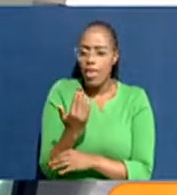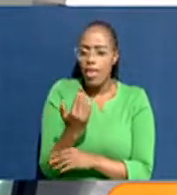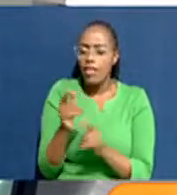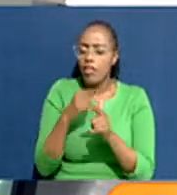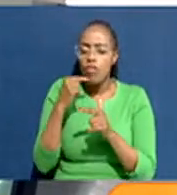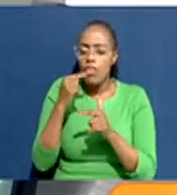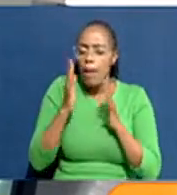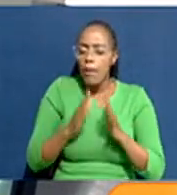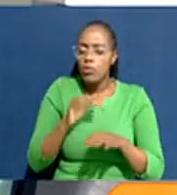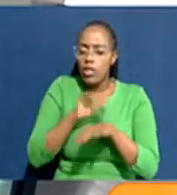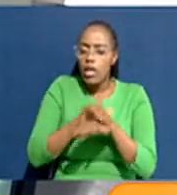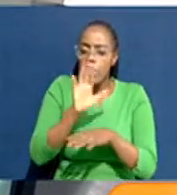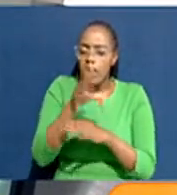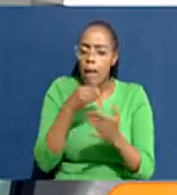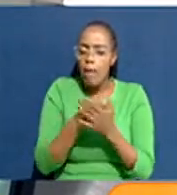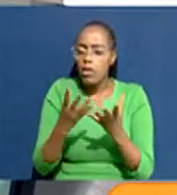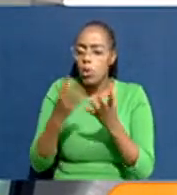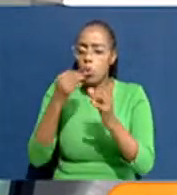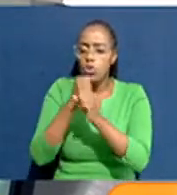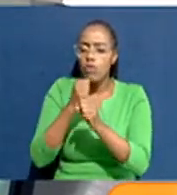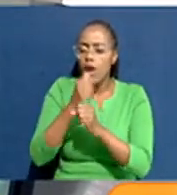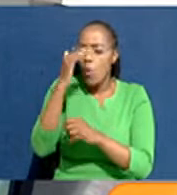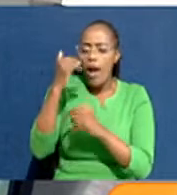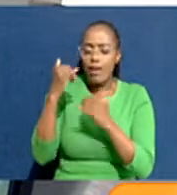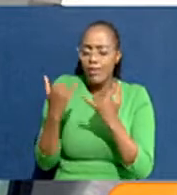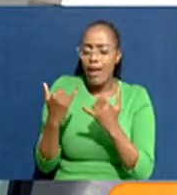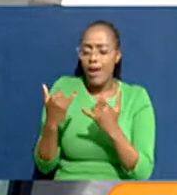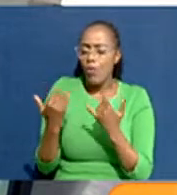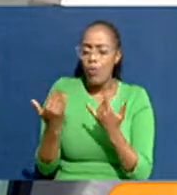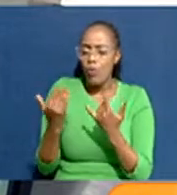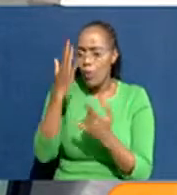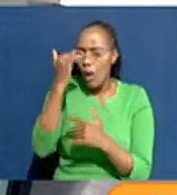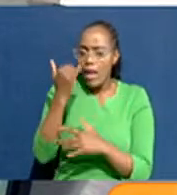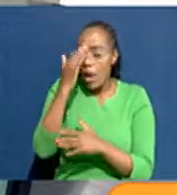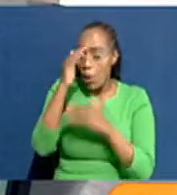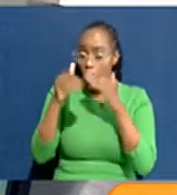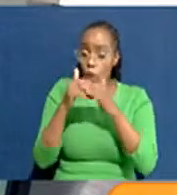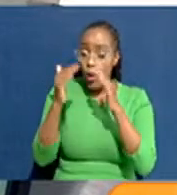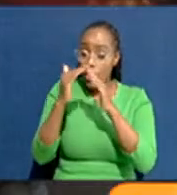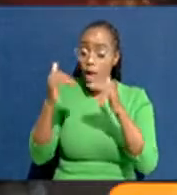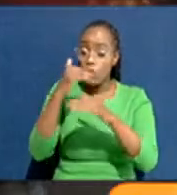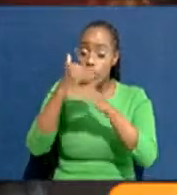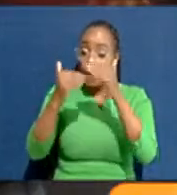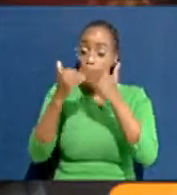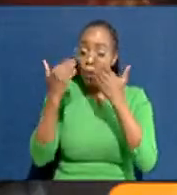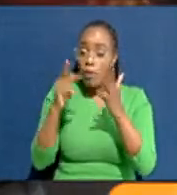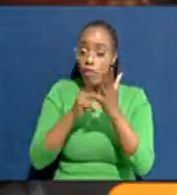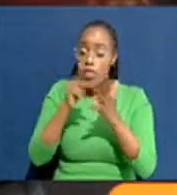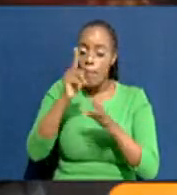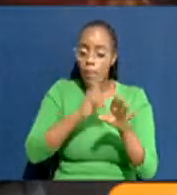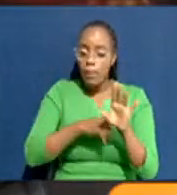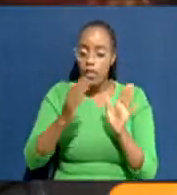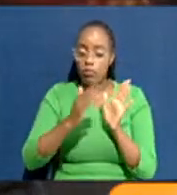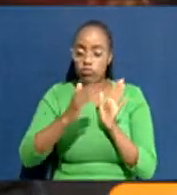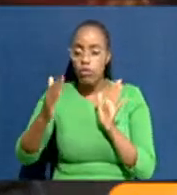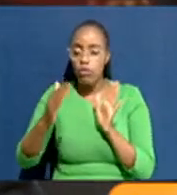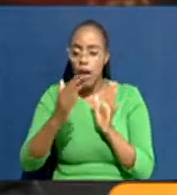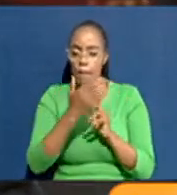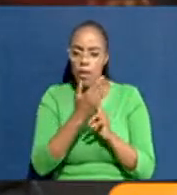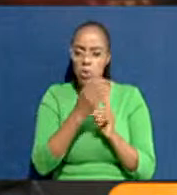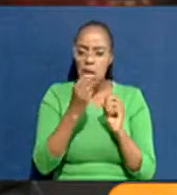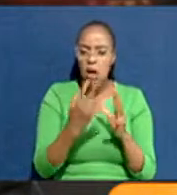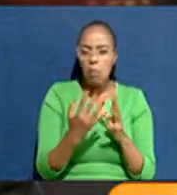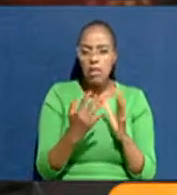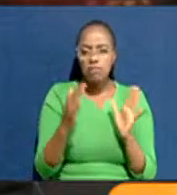take the money, go their way, and develop other houses. testing that now? Okay. Because all the houses they've done, the payment periods is just between,